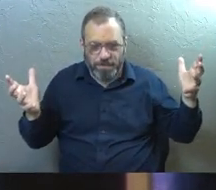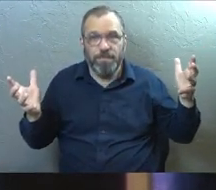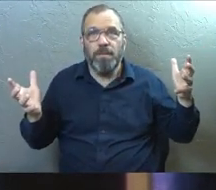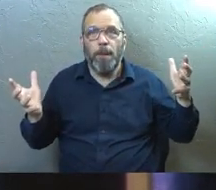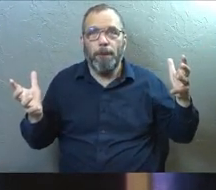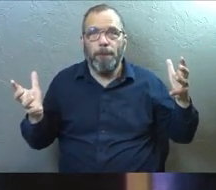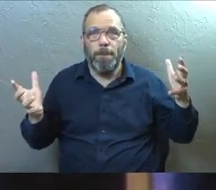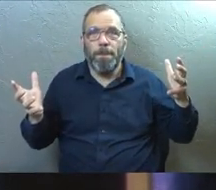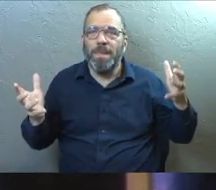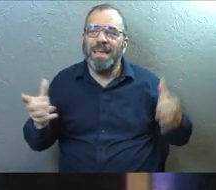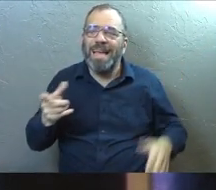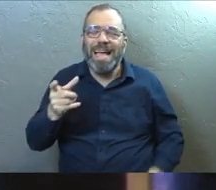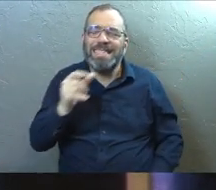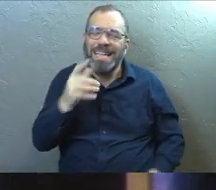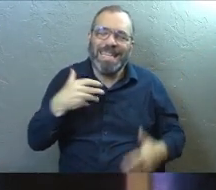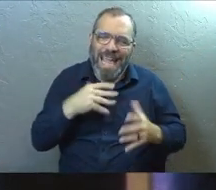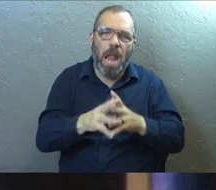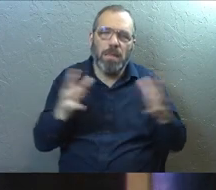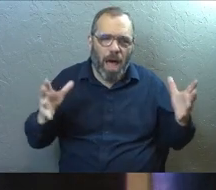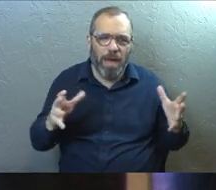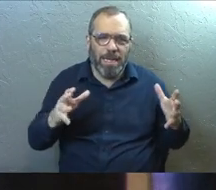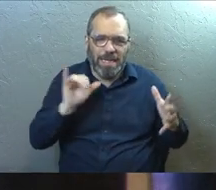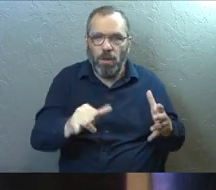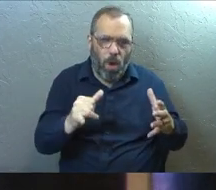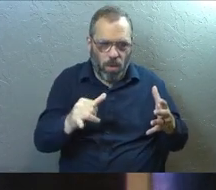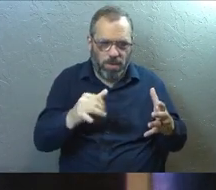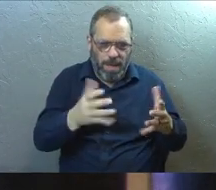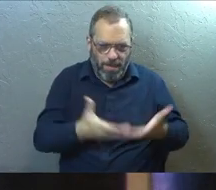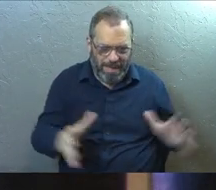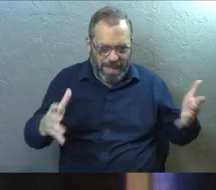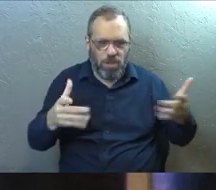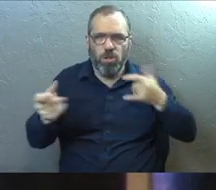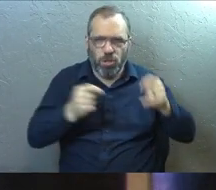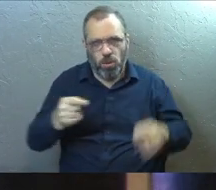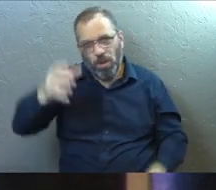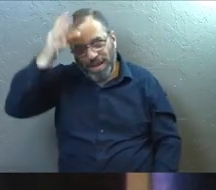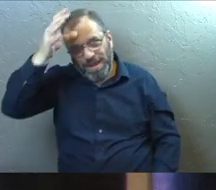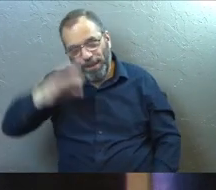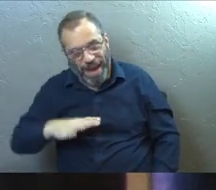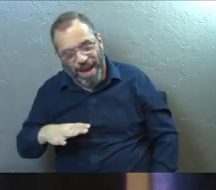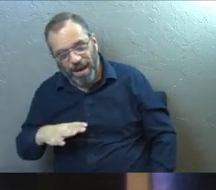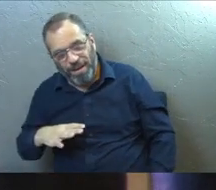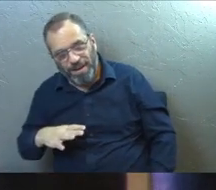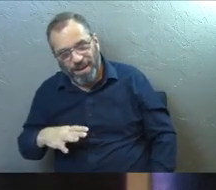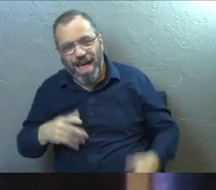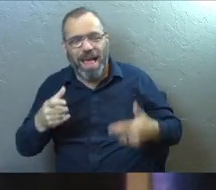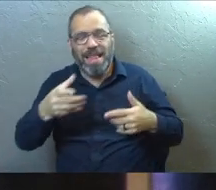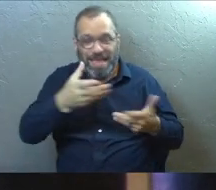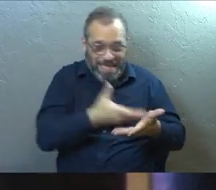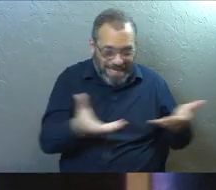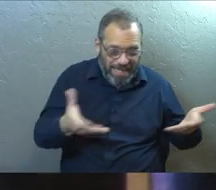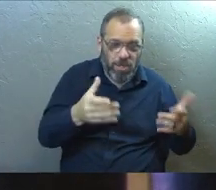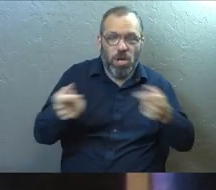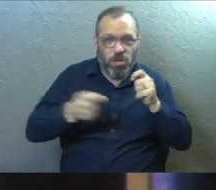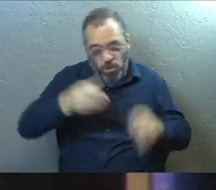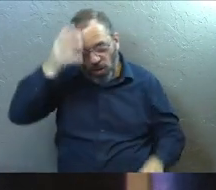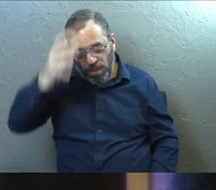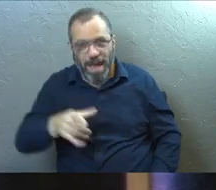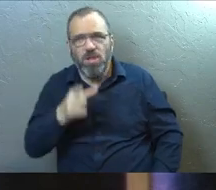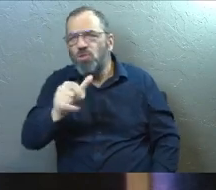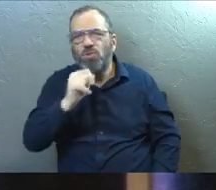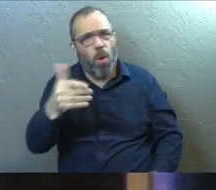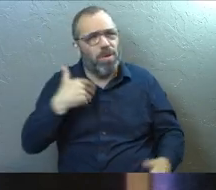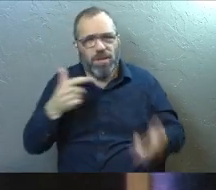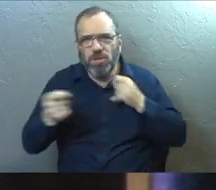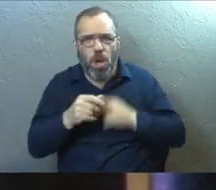And it's not really that he had many possessions. It's that those possessions had him. They had him. You don't